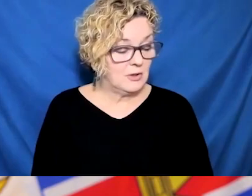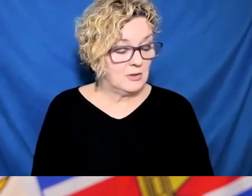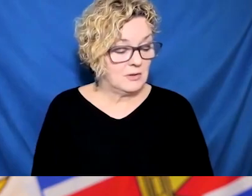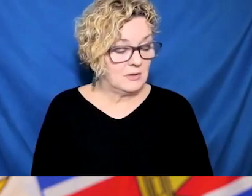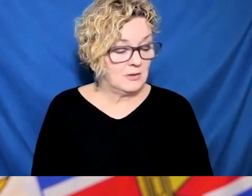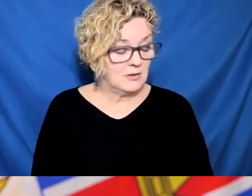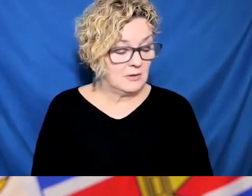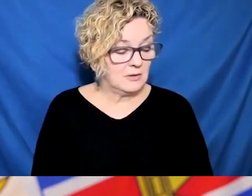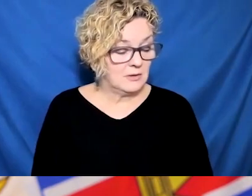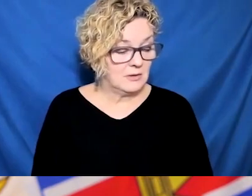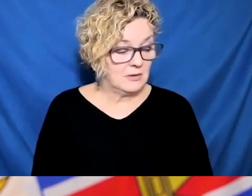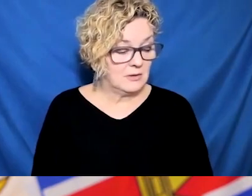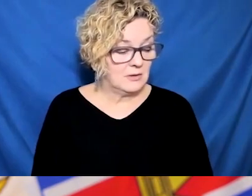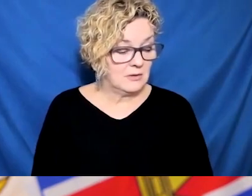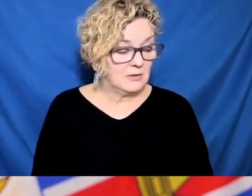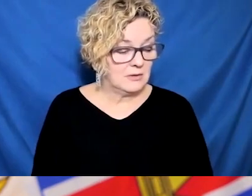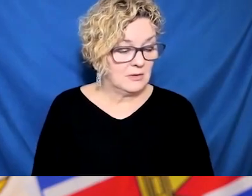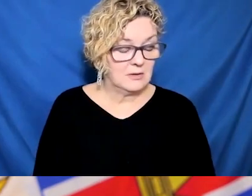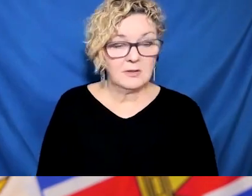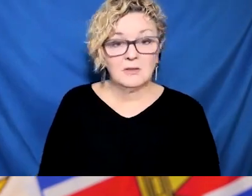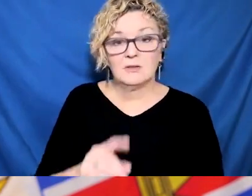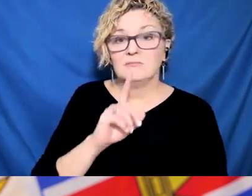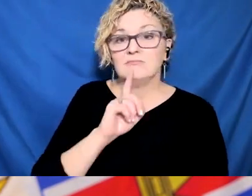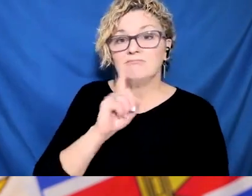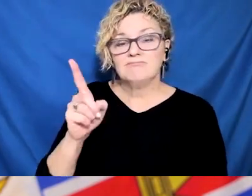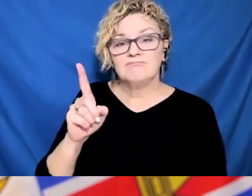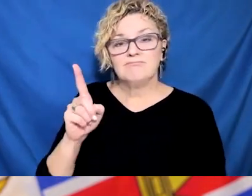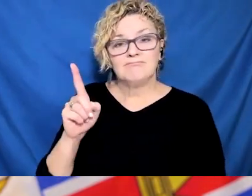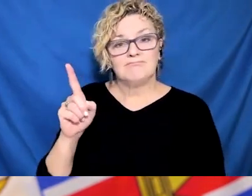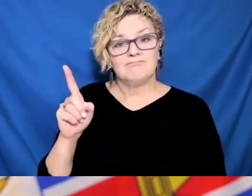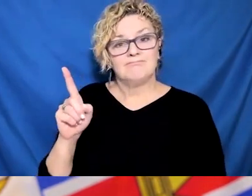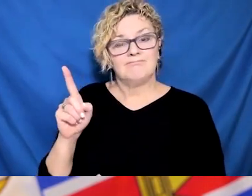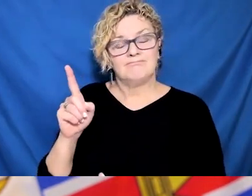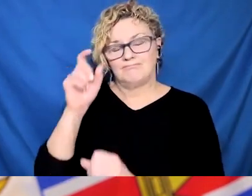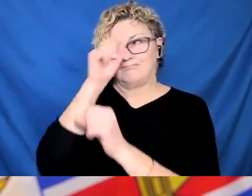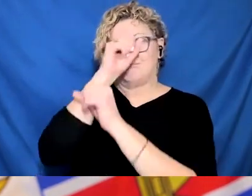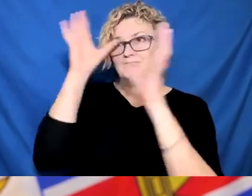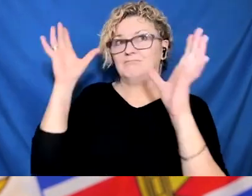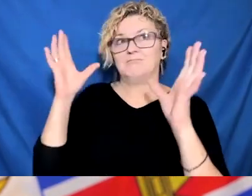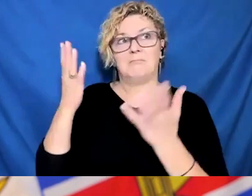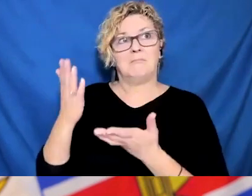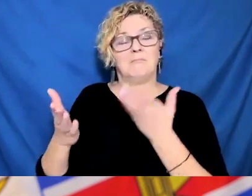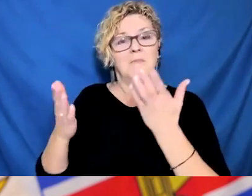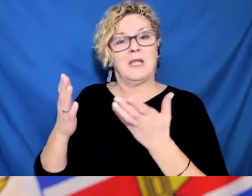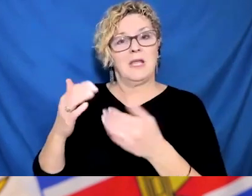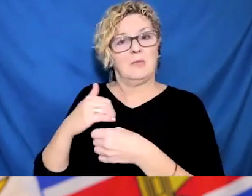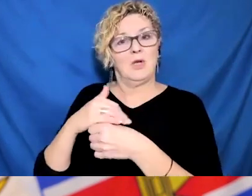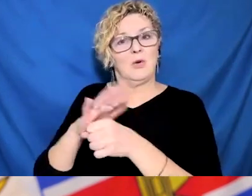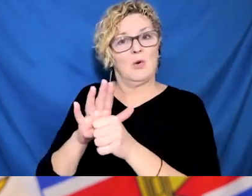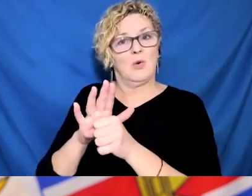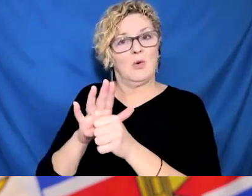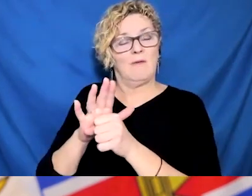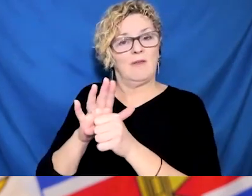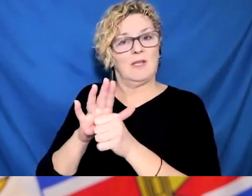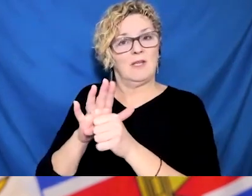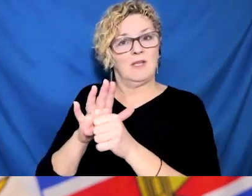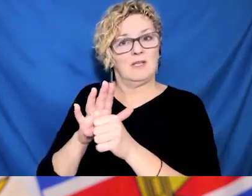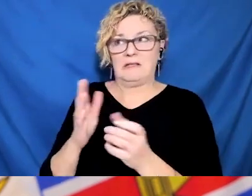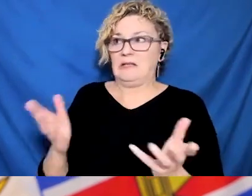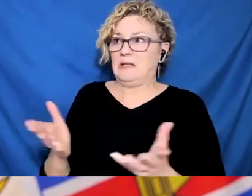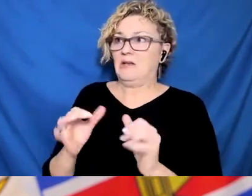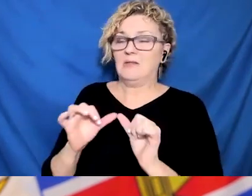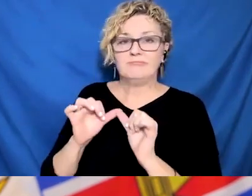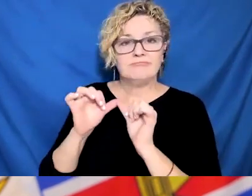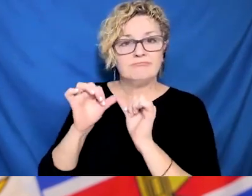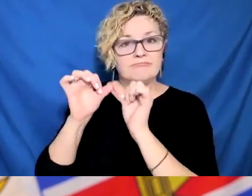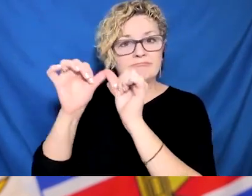I hope. But, you know, hope is not a strategy. But I do hope that we will end up with another coronavirus that causes